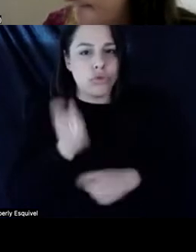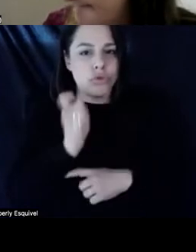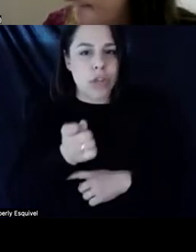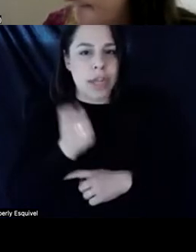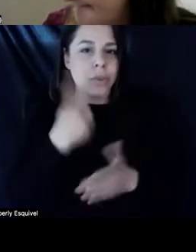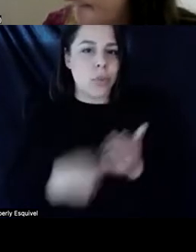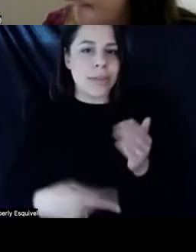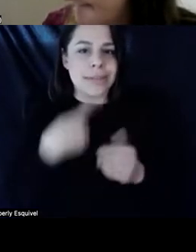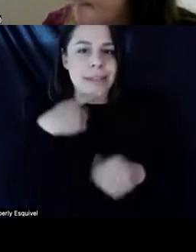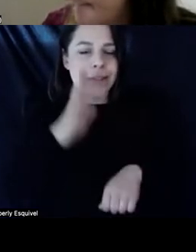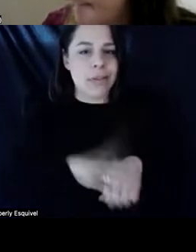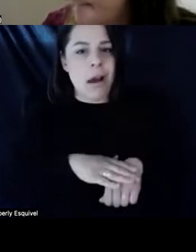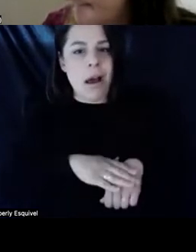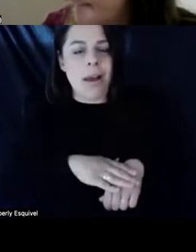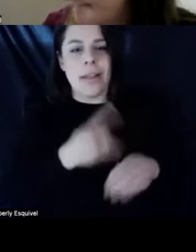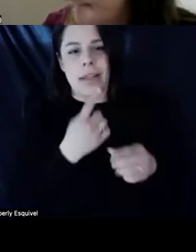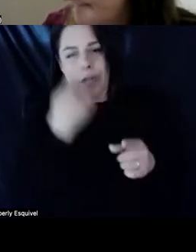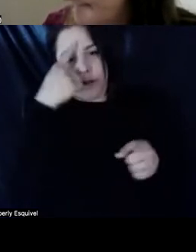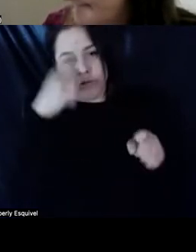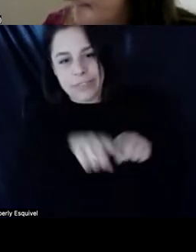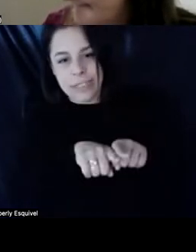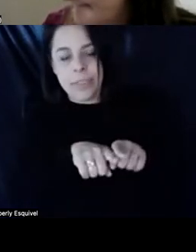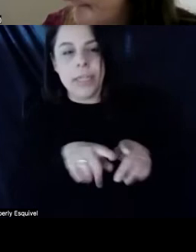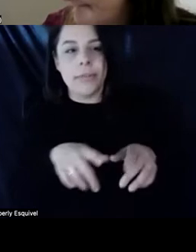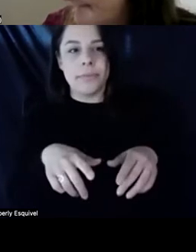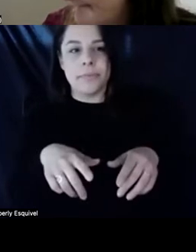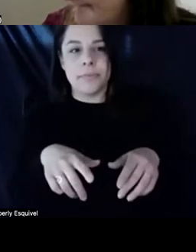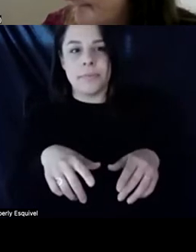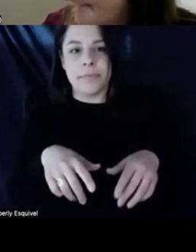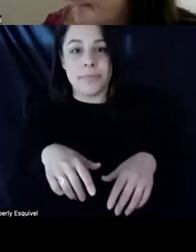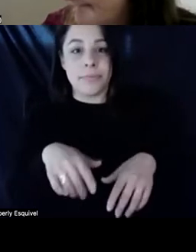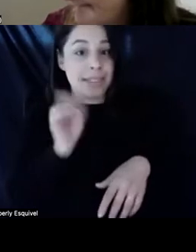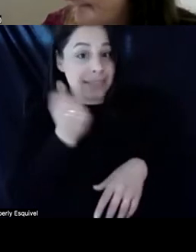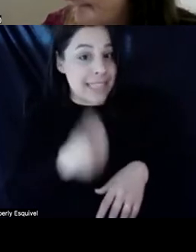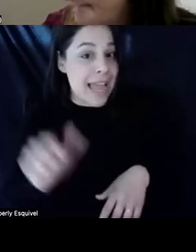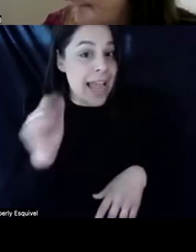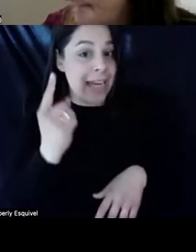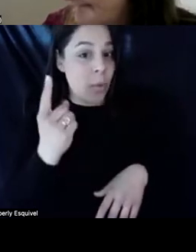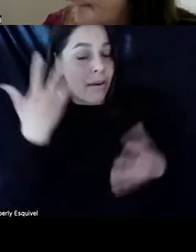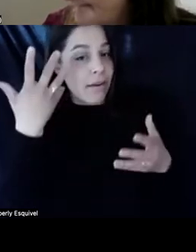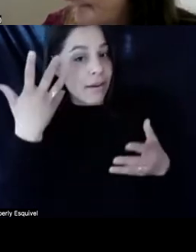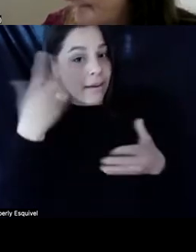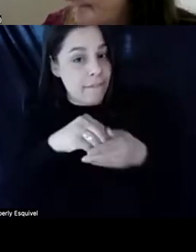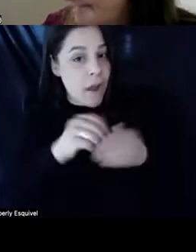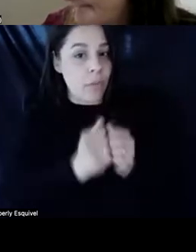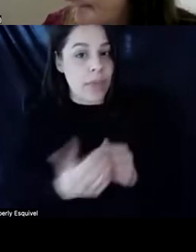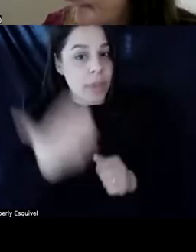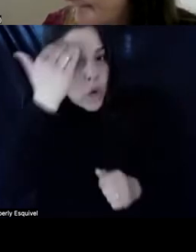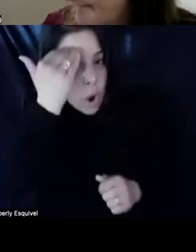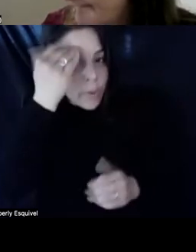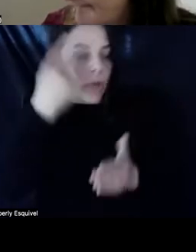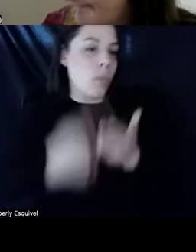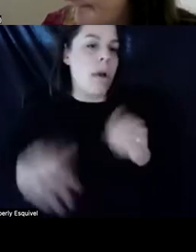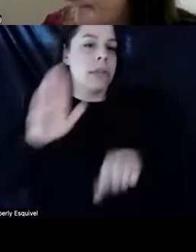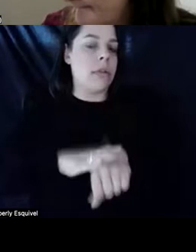Okay. So, uh, is, is anybody involved in knowing what the regulatory agreement, uh,